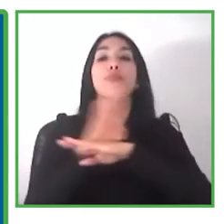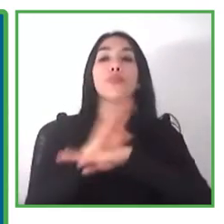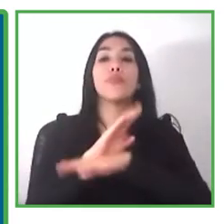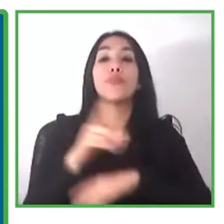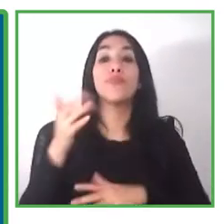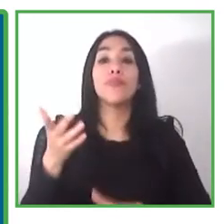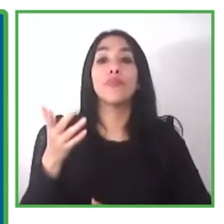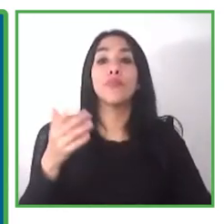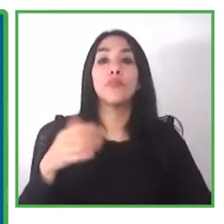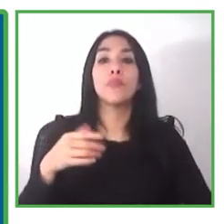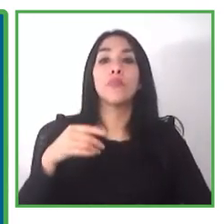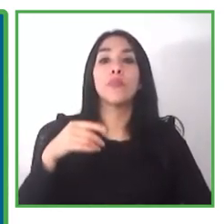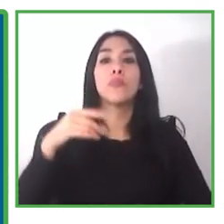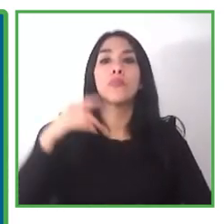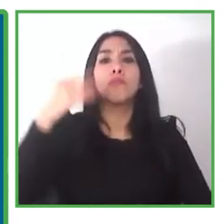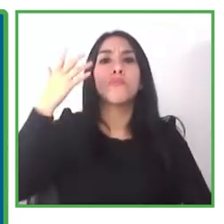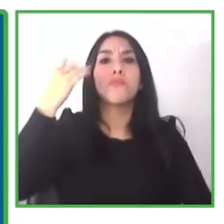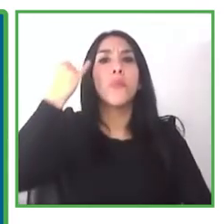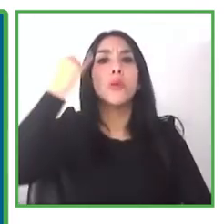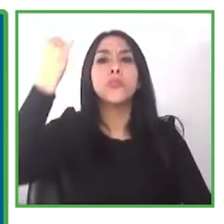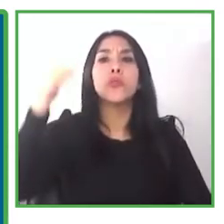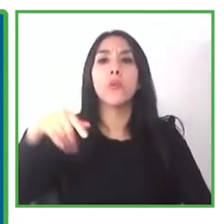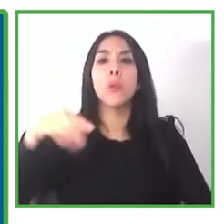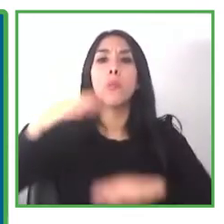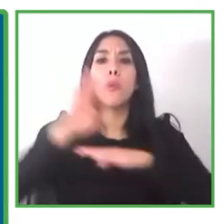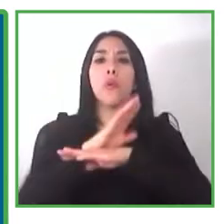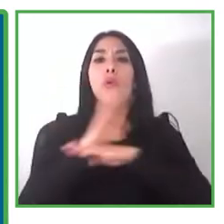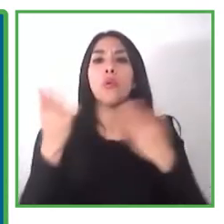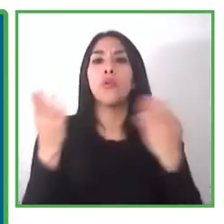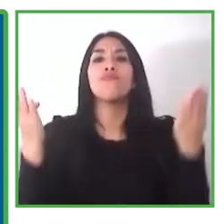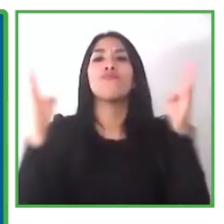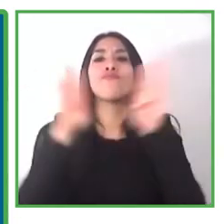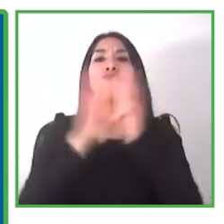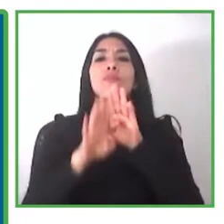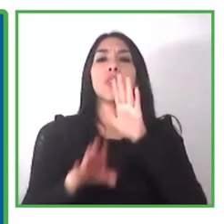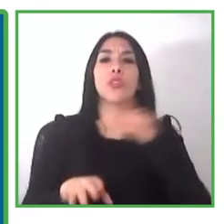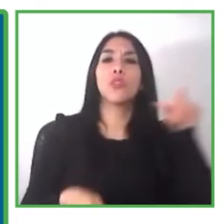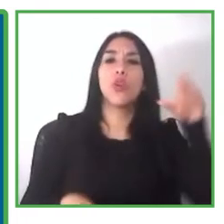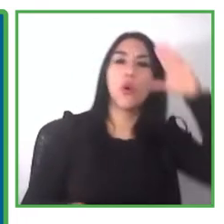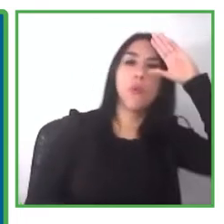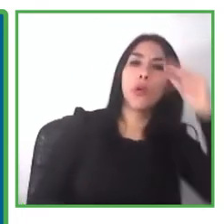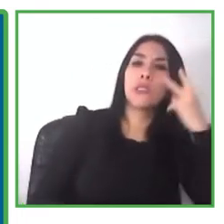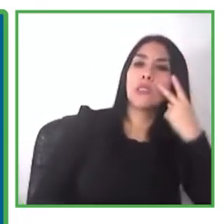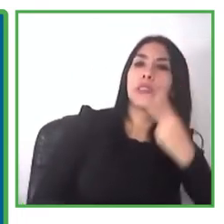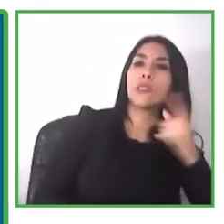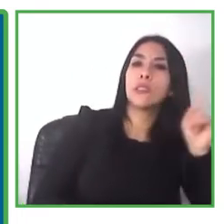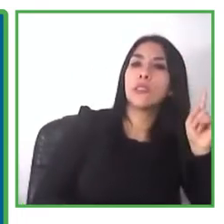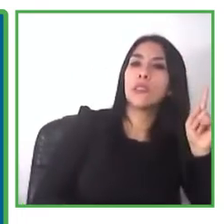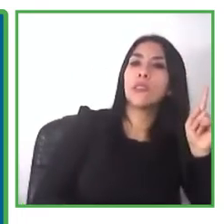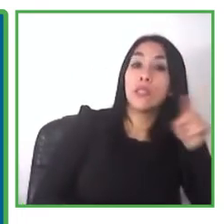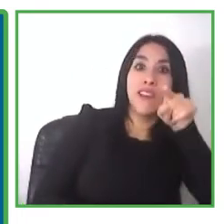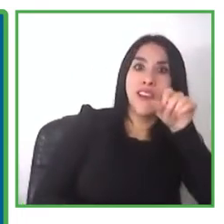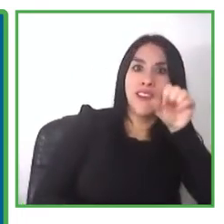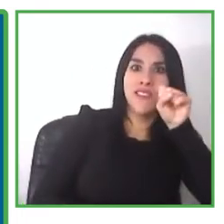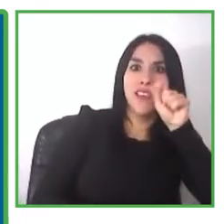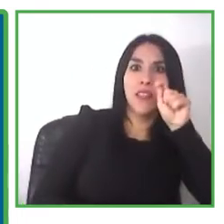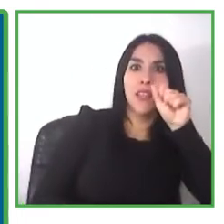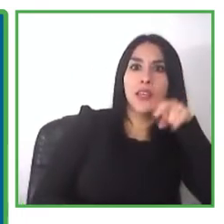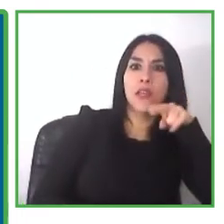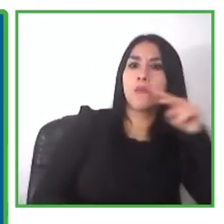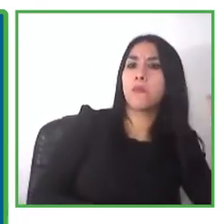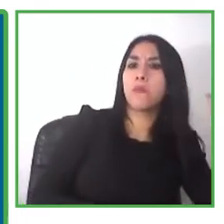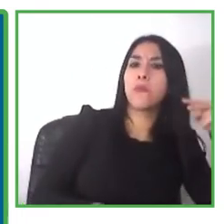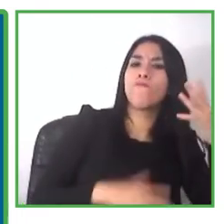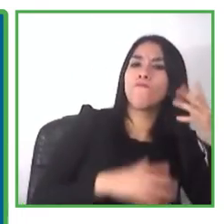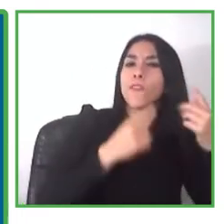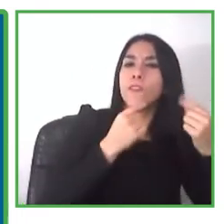close the residence so stanley came up with the initiative with the business model making